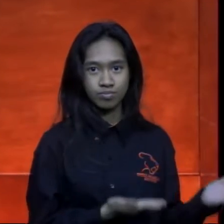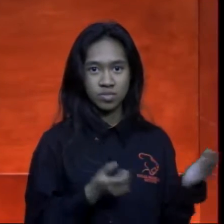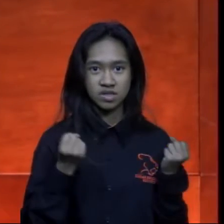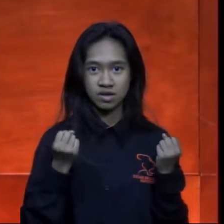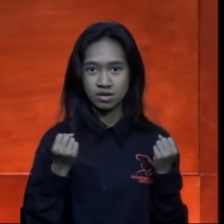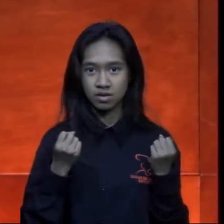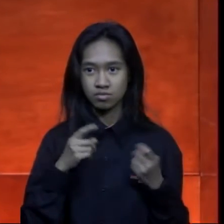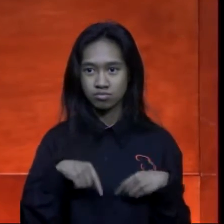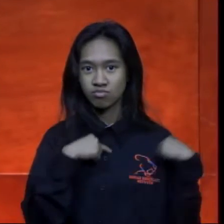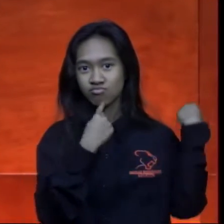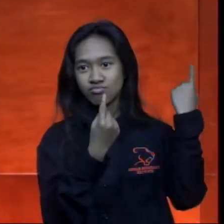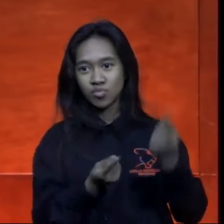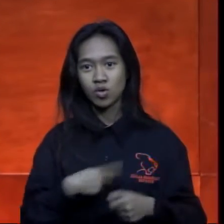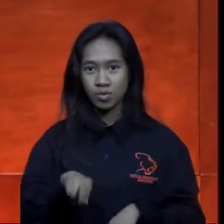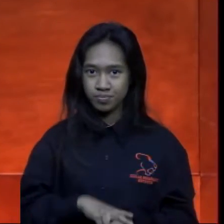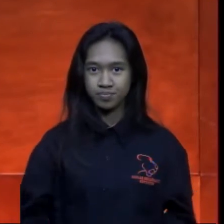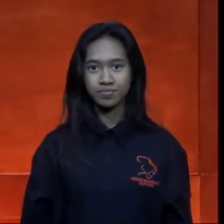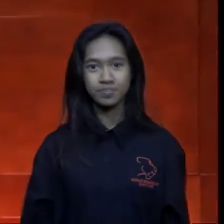for us today